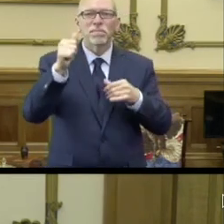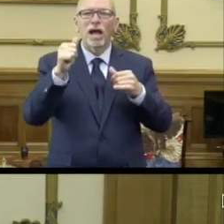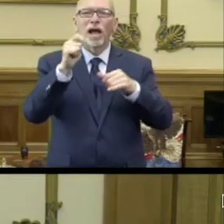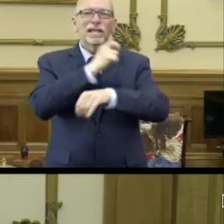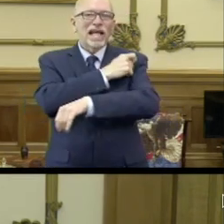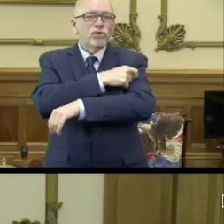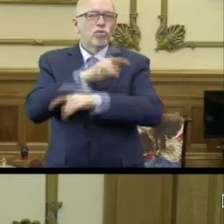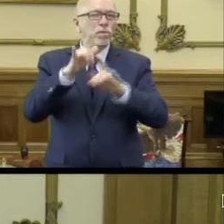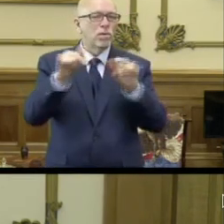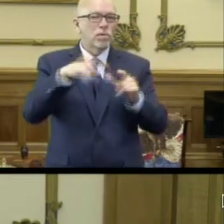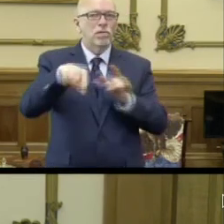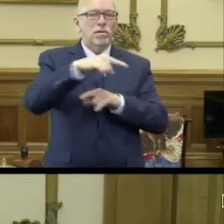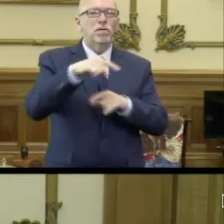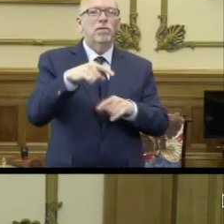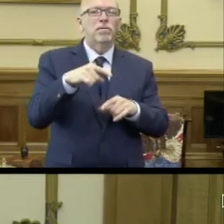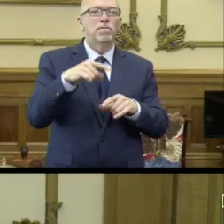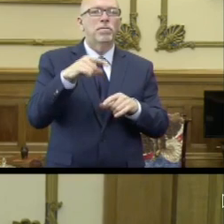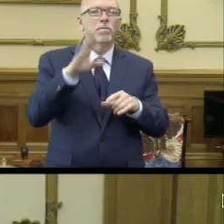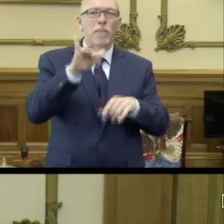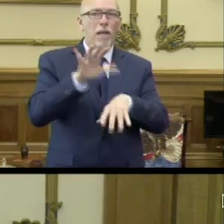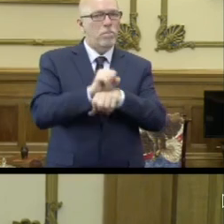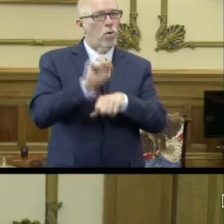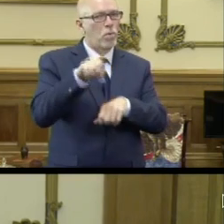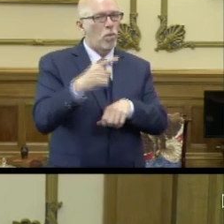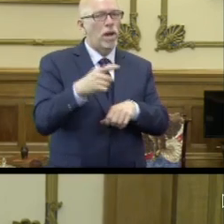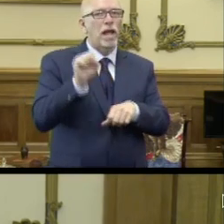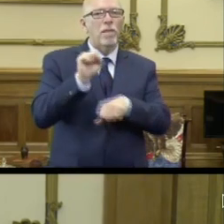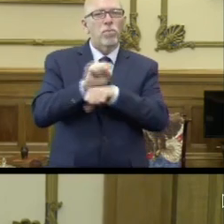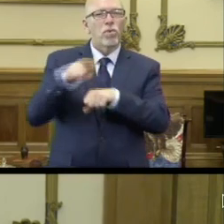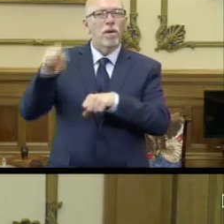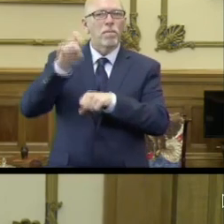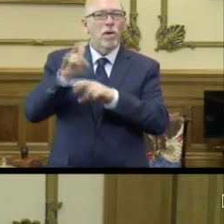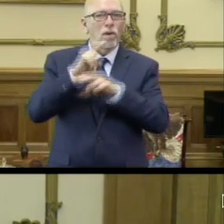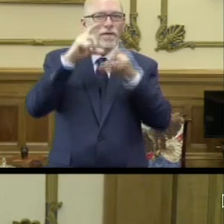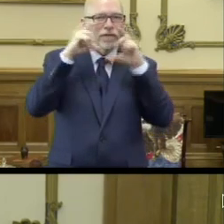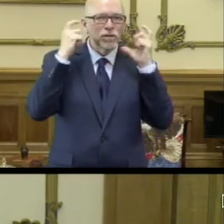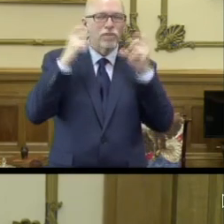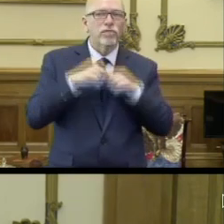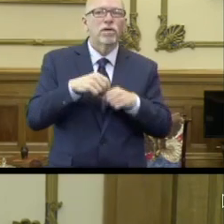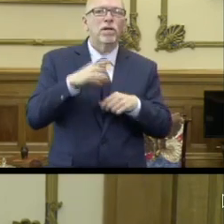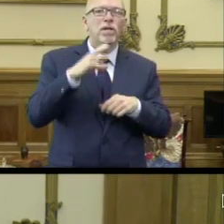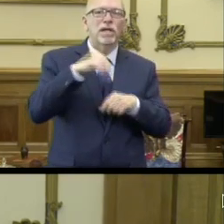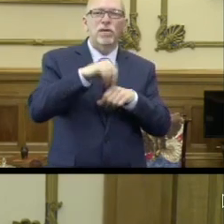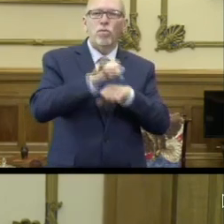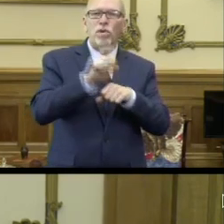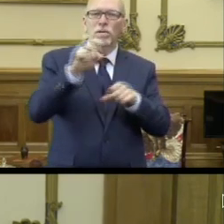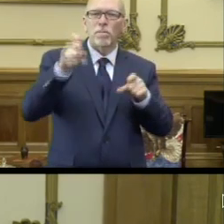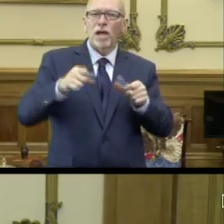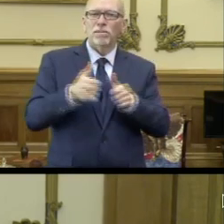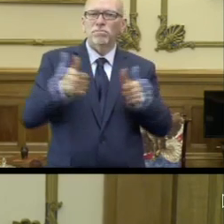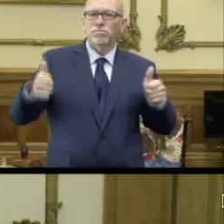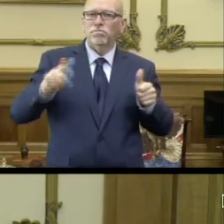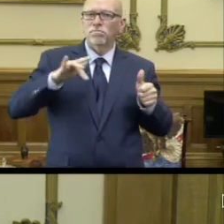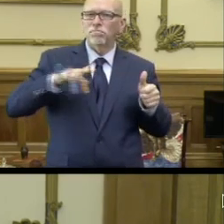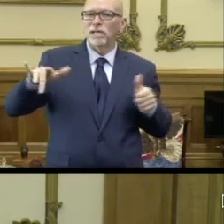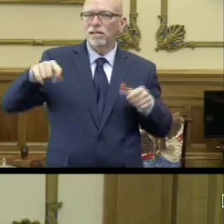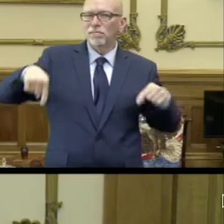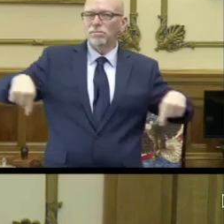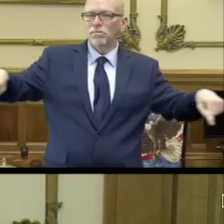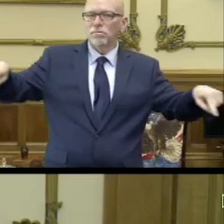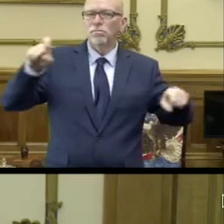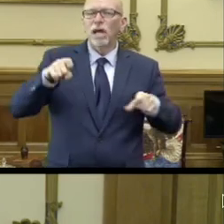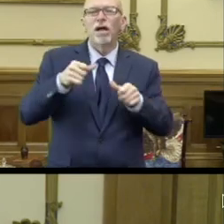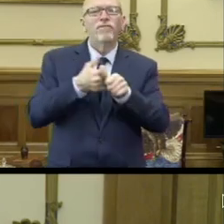tattoo parlors are by appointment only, and employees must wear face coverings. And the workstations have to be spaced out to meet the social distancing